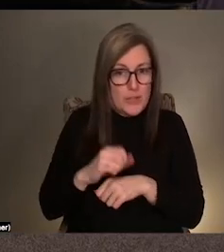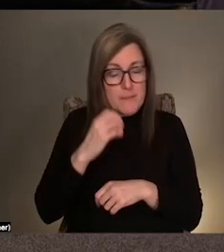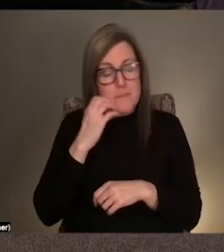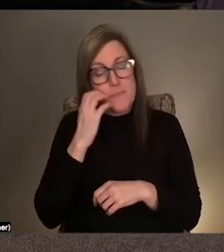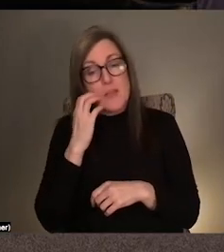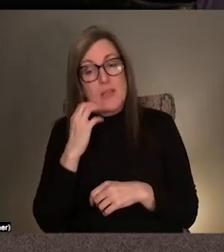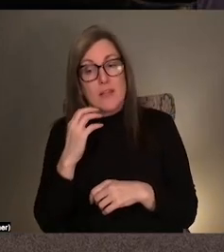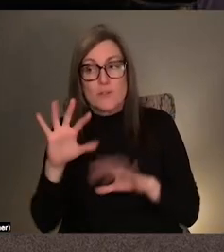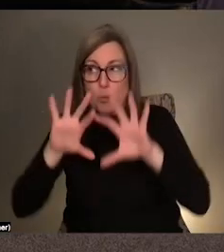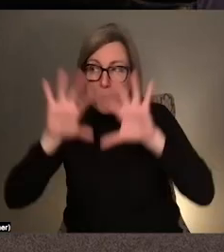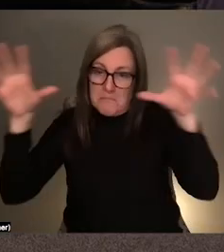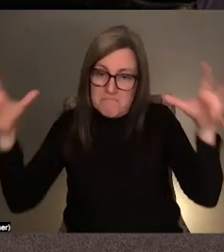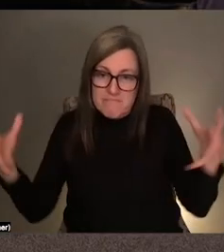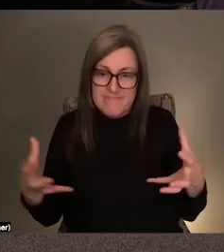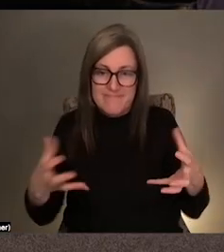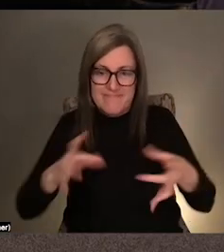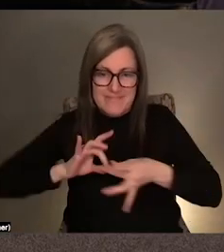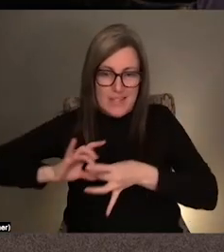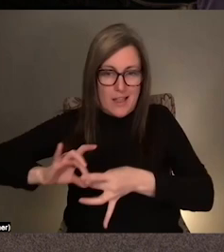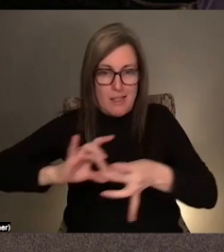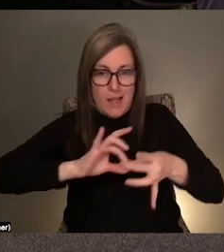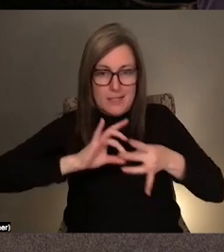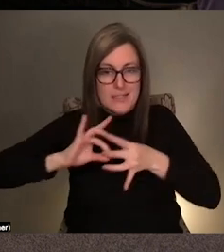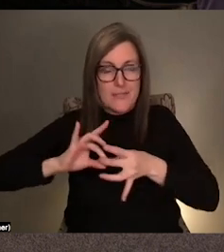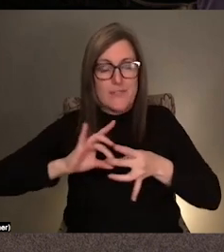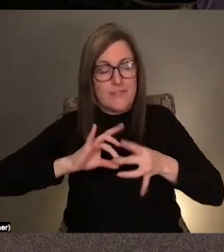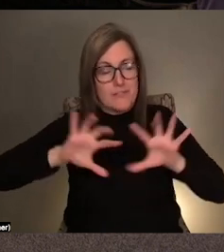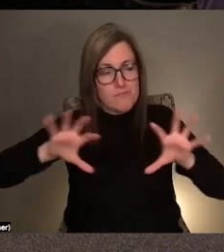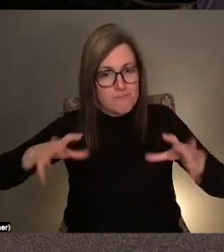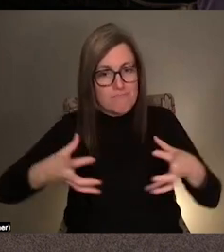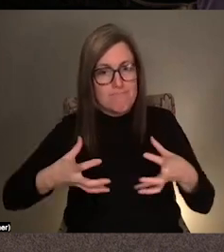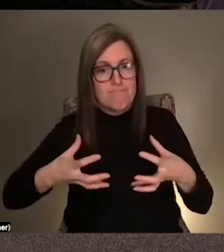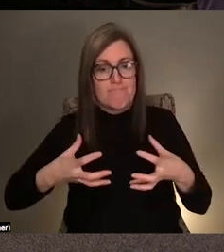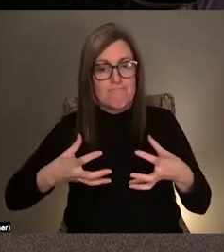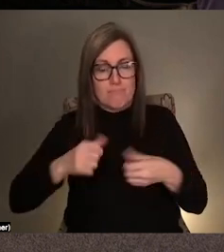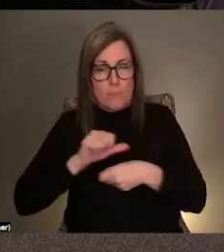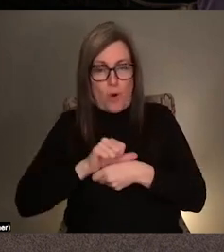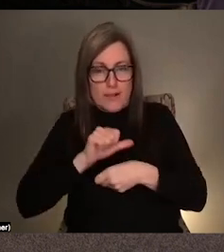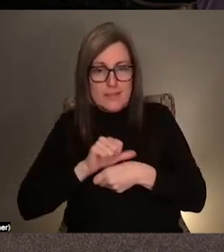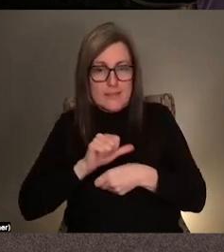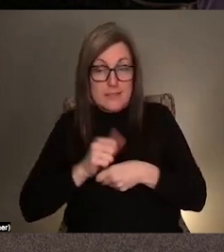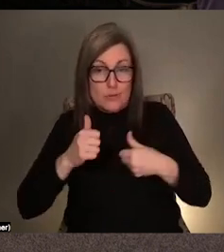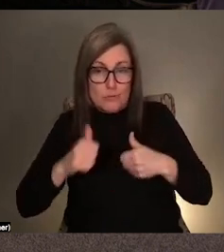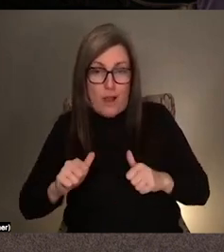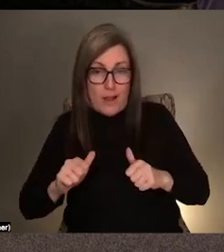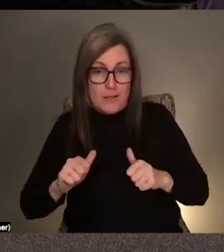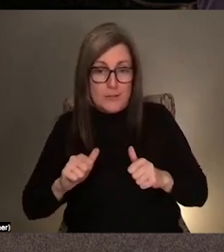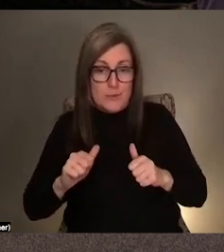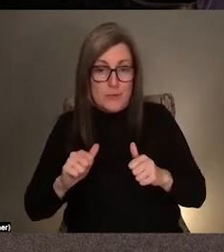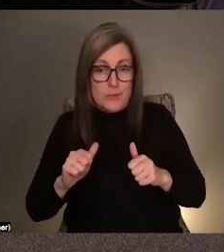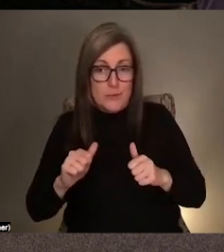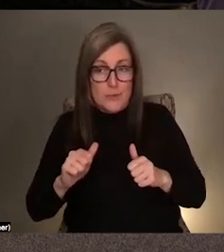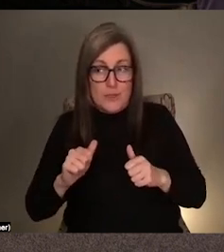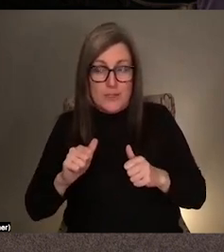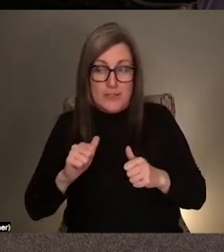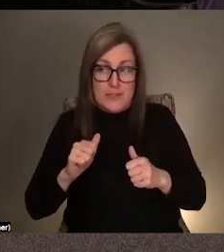collective, like discursive practice of trying to answer similar or adjacent questions.